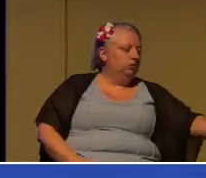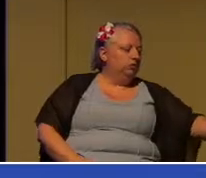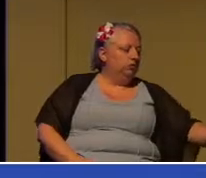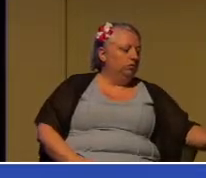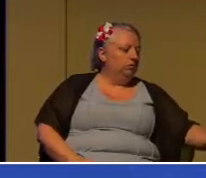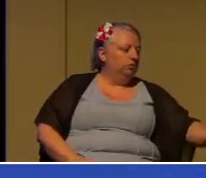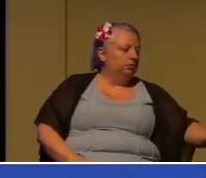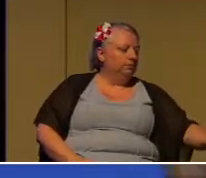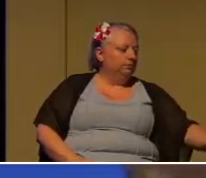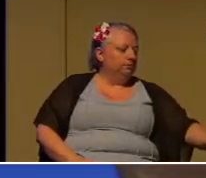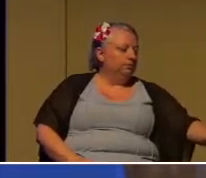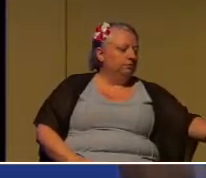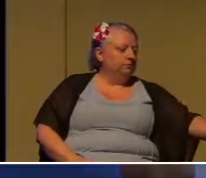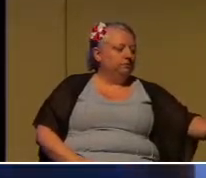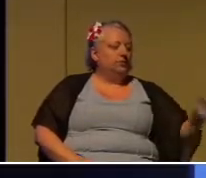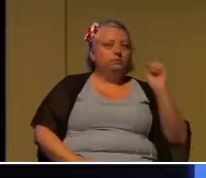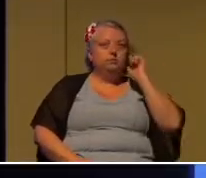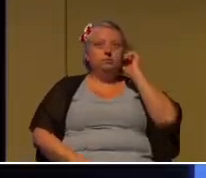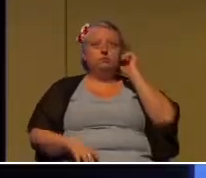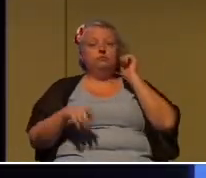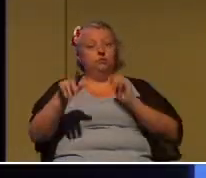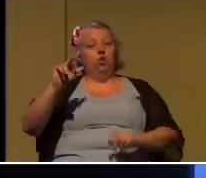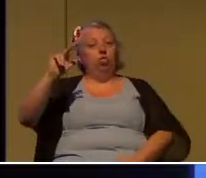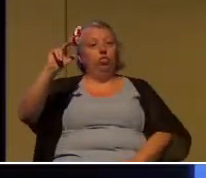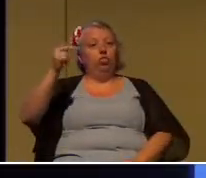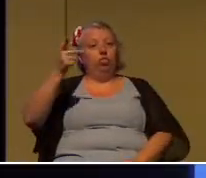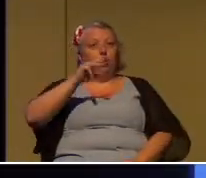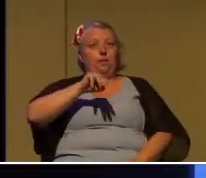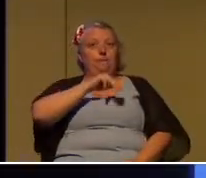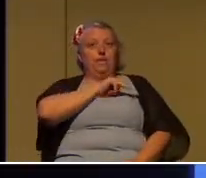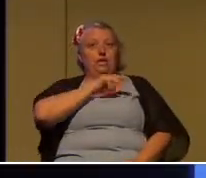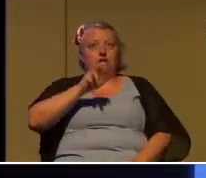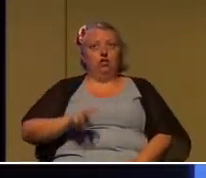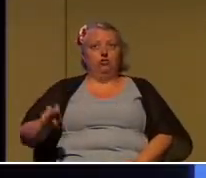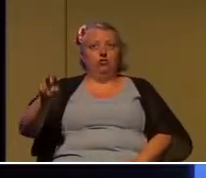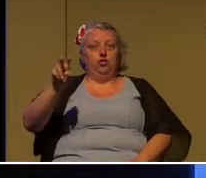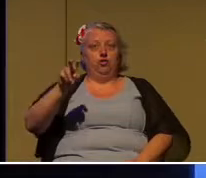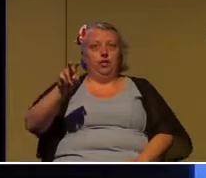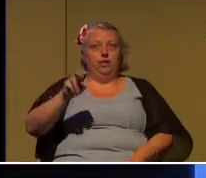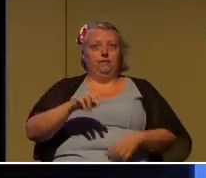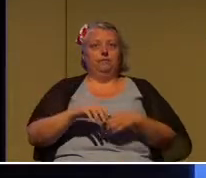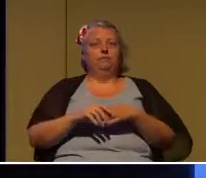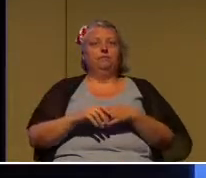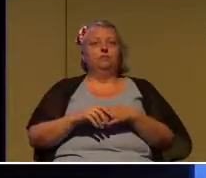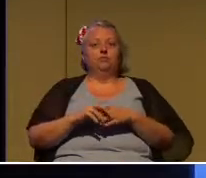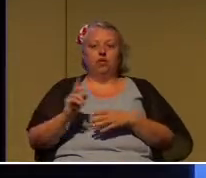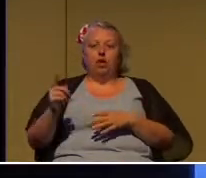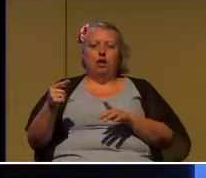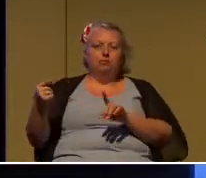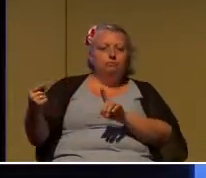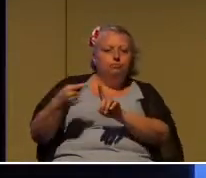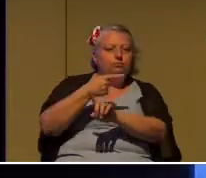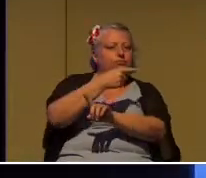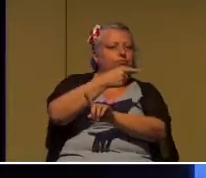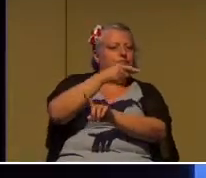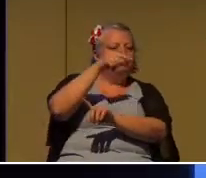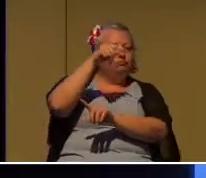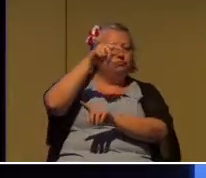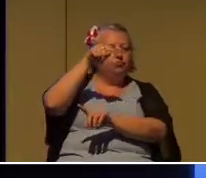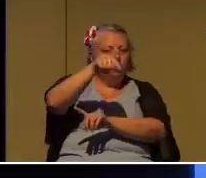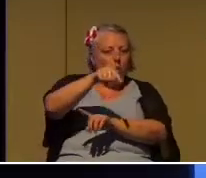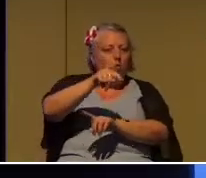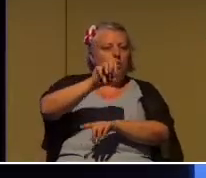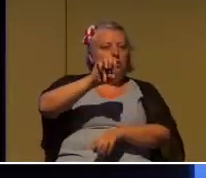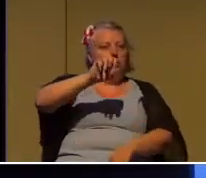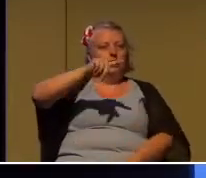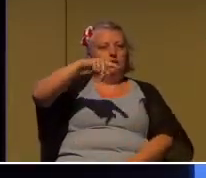he's on his third missionary journey. He stopped it at Ephesus, he resumes his missionary journey, and at the end of the